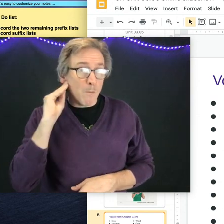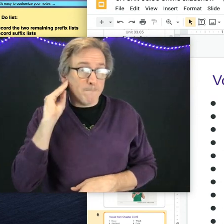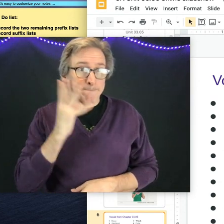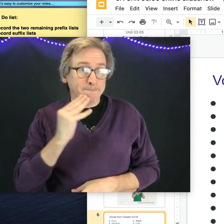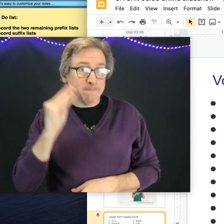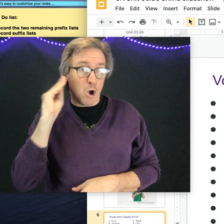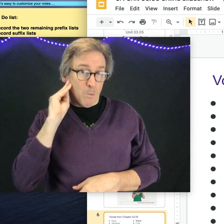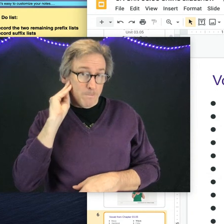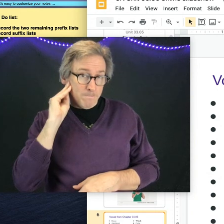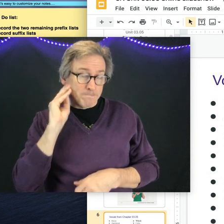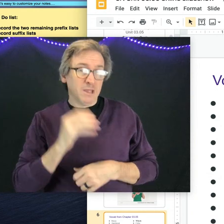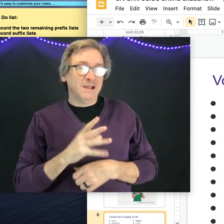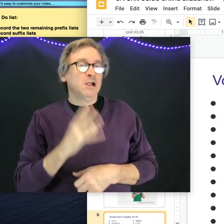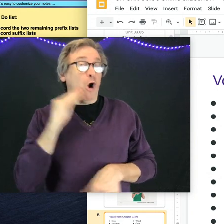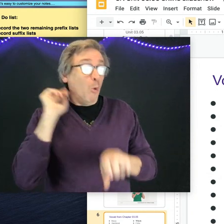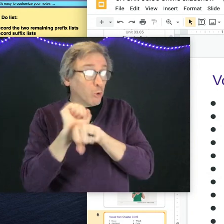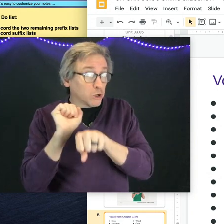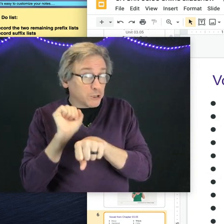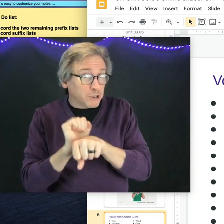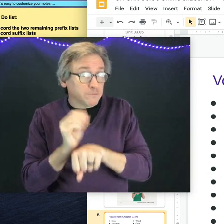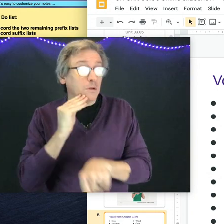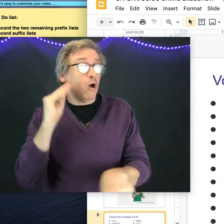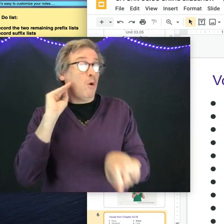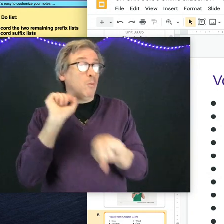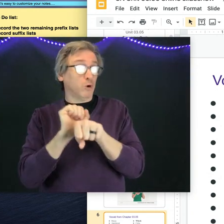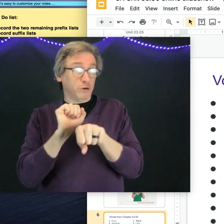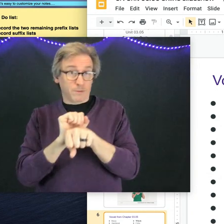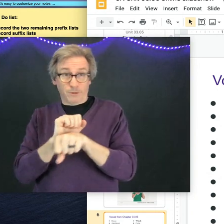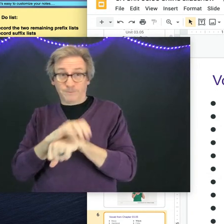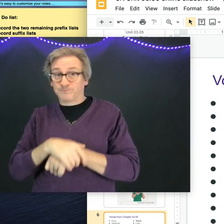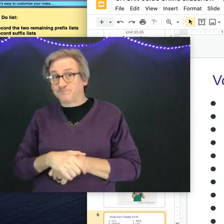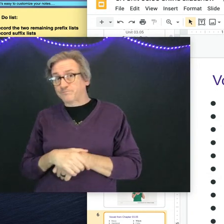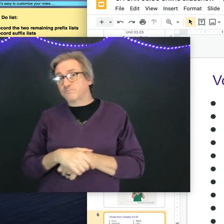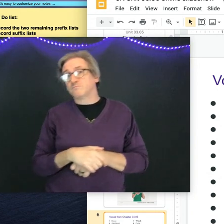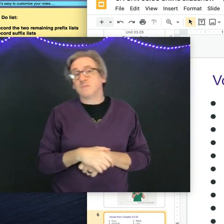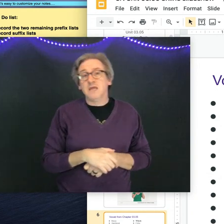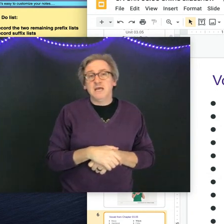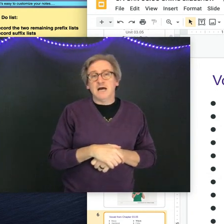home. Home. Home. Homework. Homework. Remember?